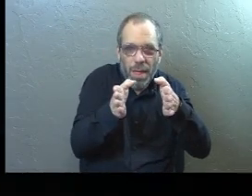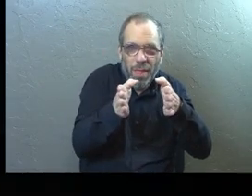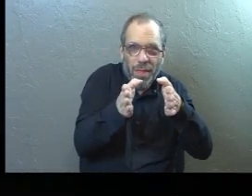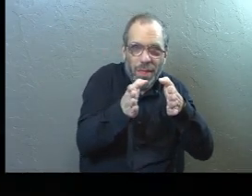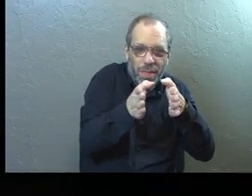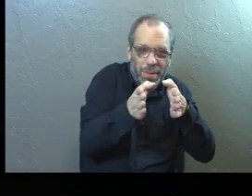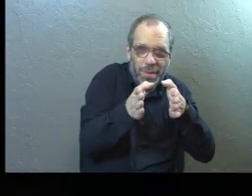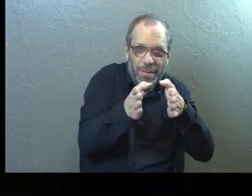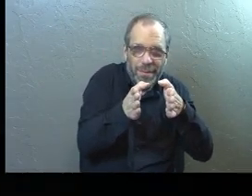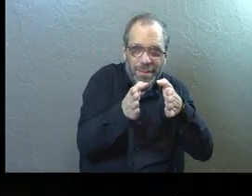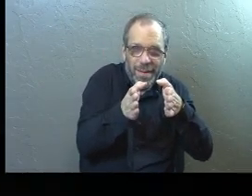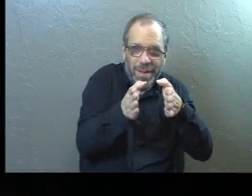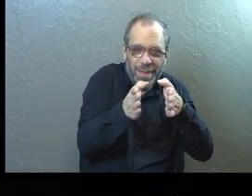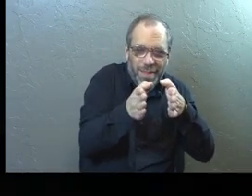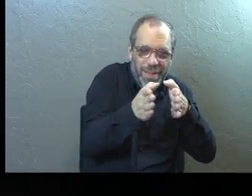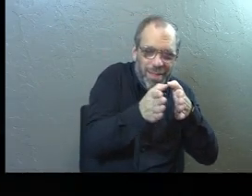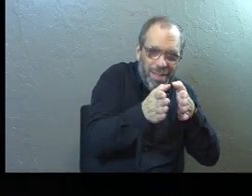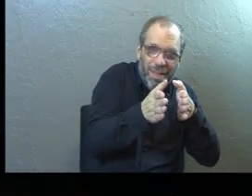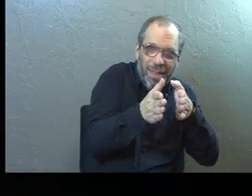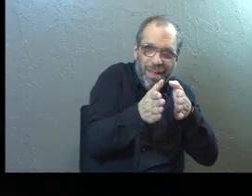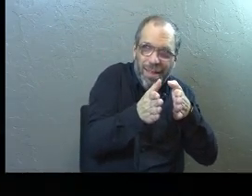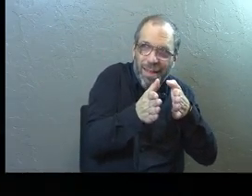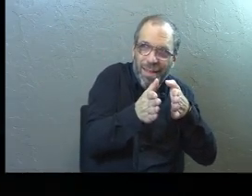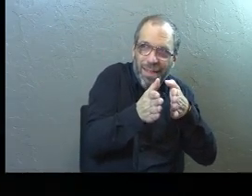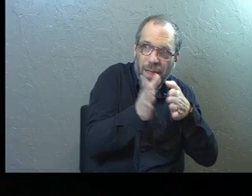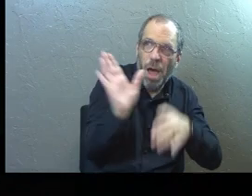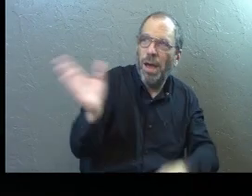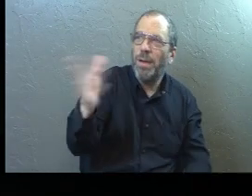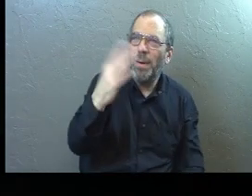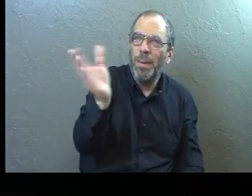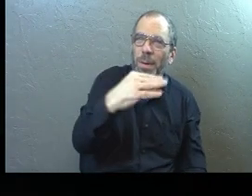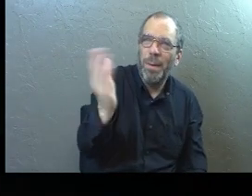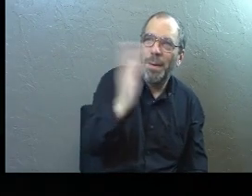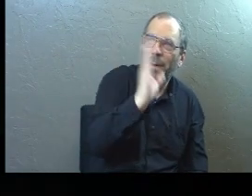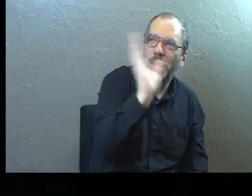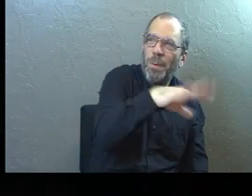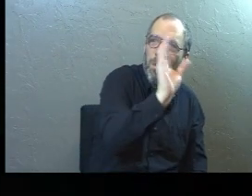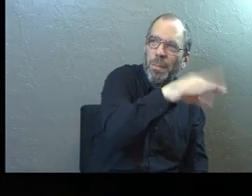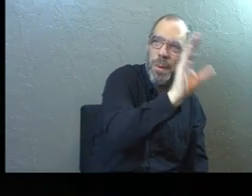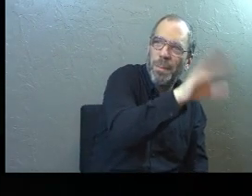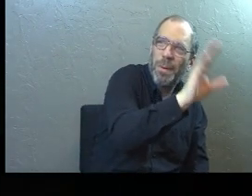Still looks different? How about all the way to the wall over there? Let's go.